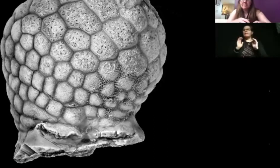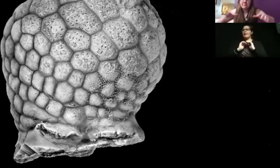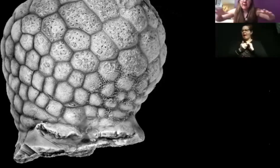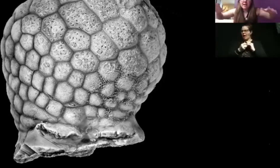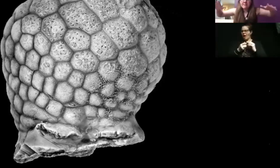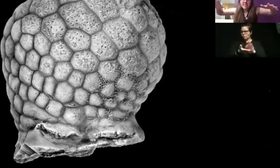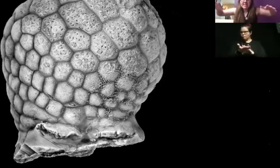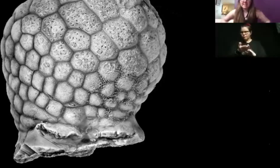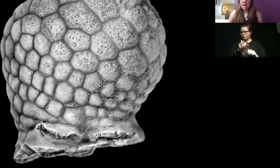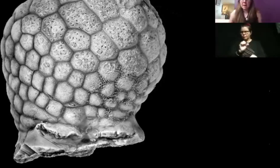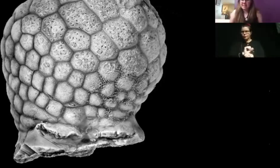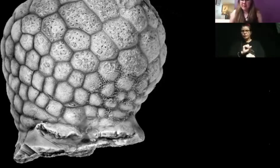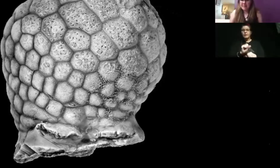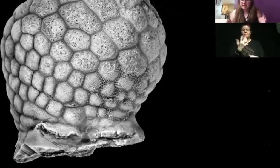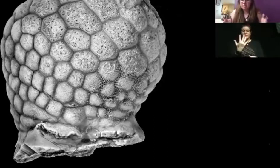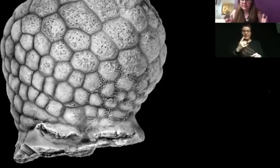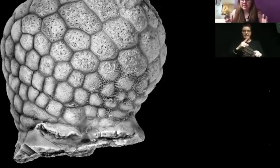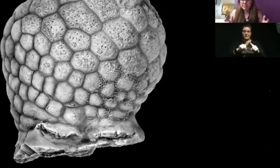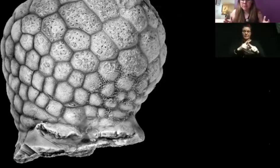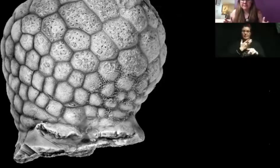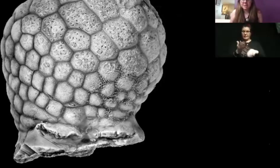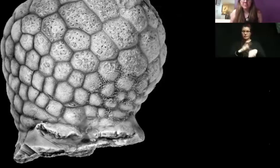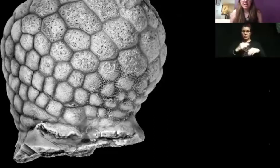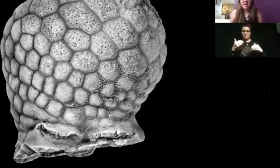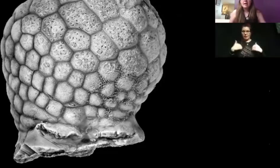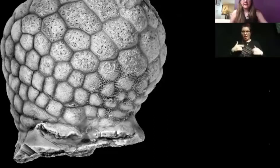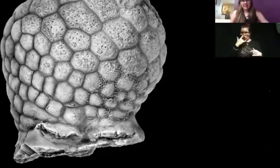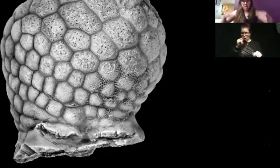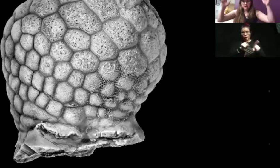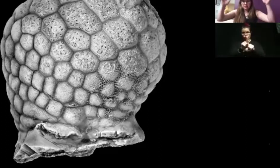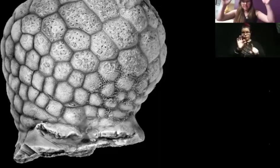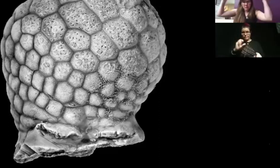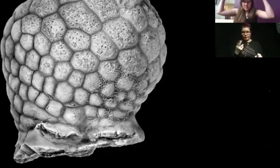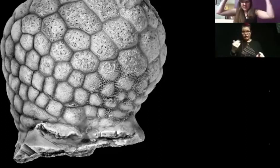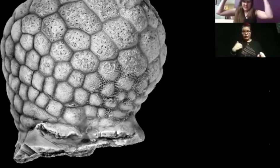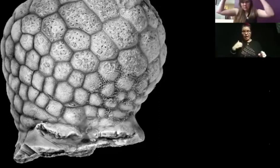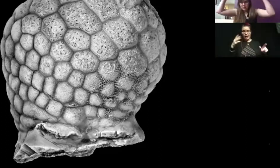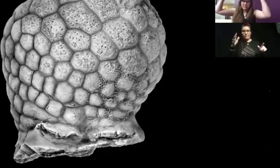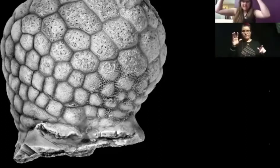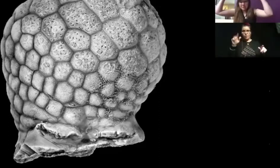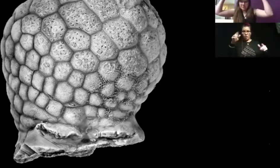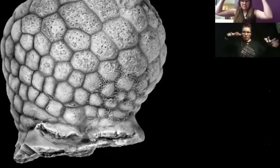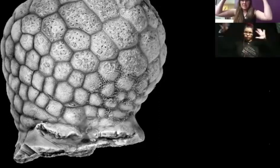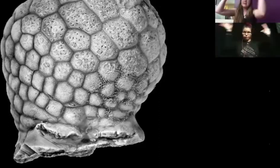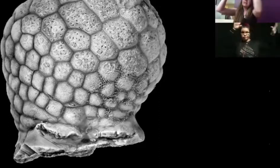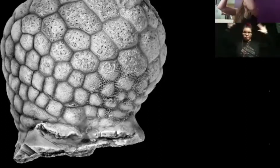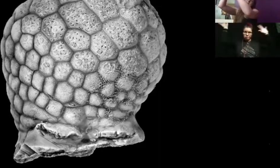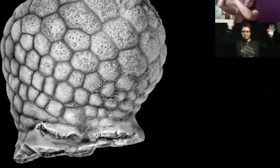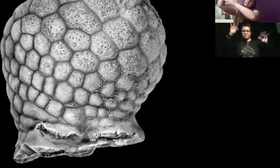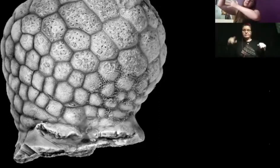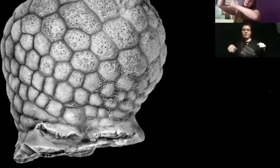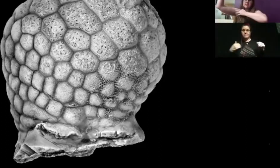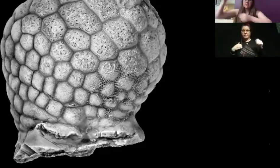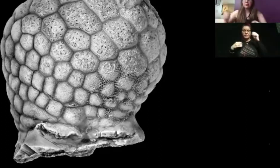it has five things on top of its body that look like a starfish. And they have arms that go in the air and weave around a little bit and